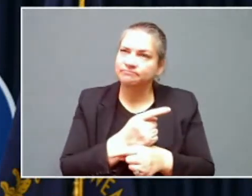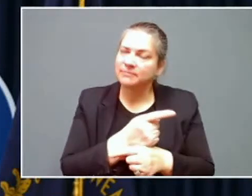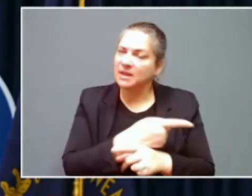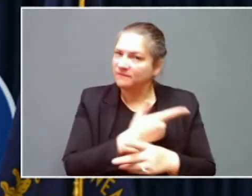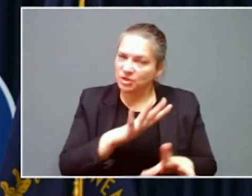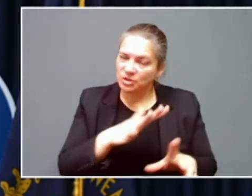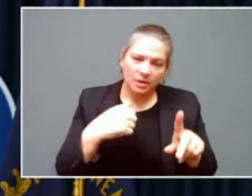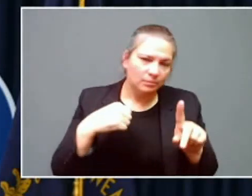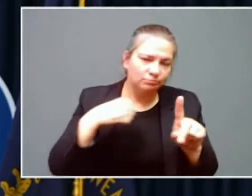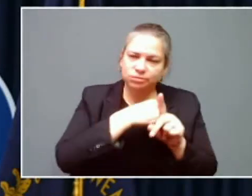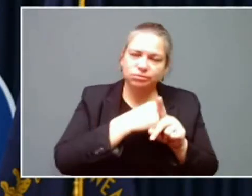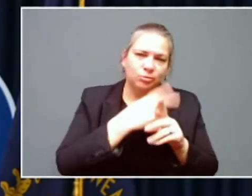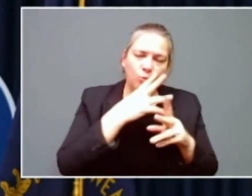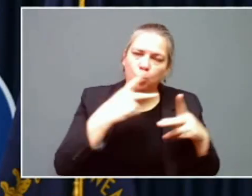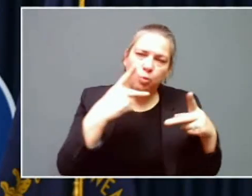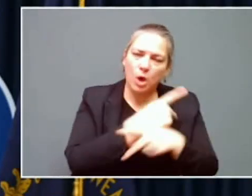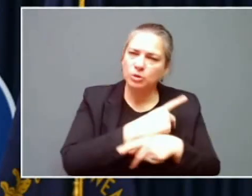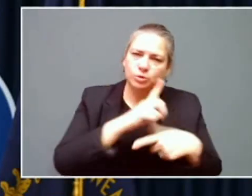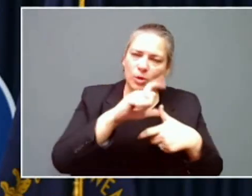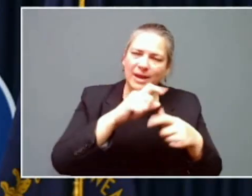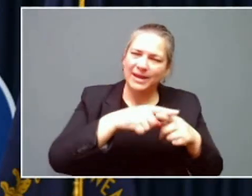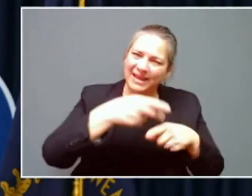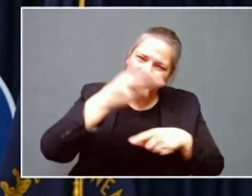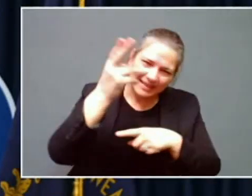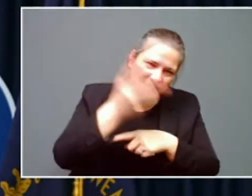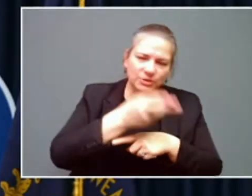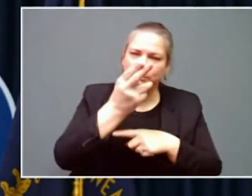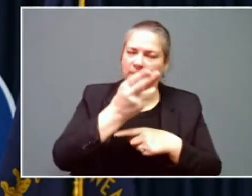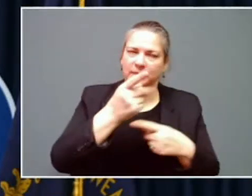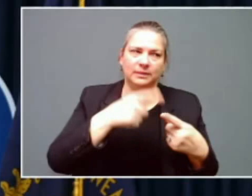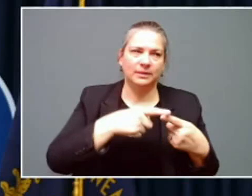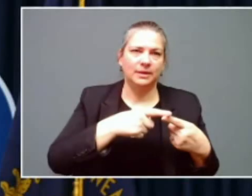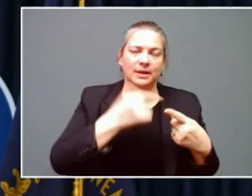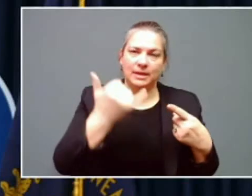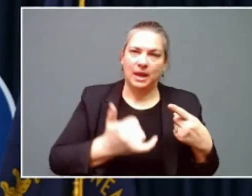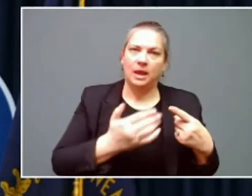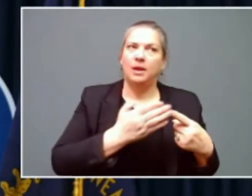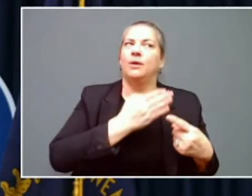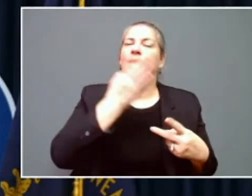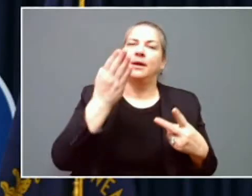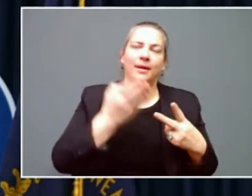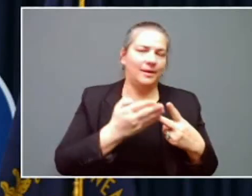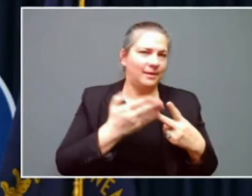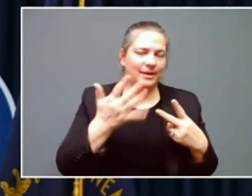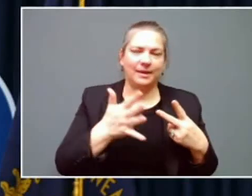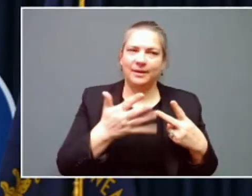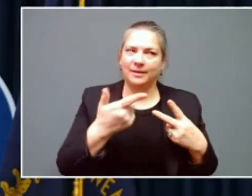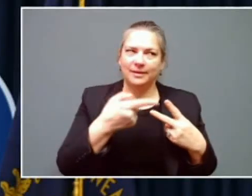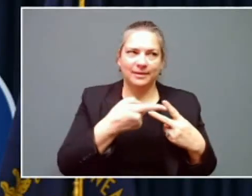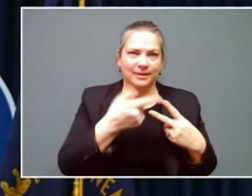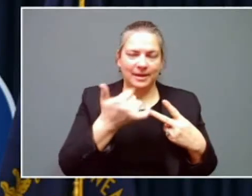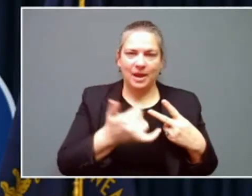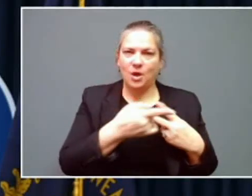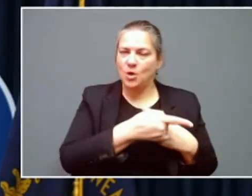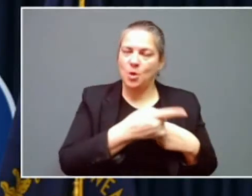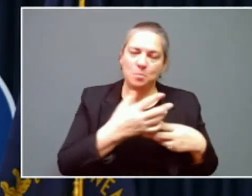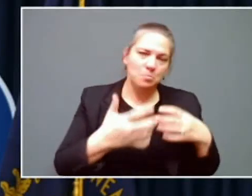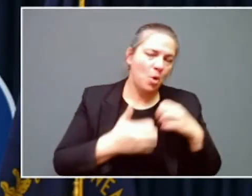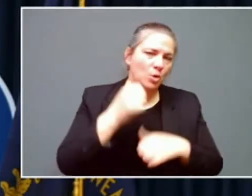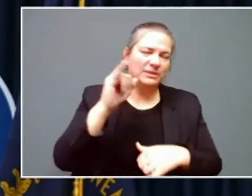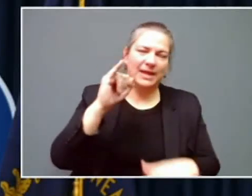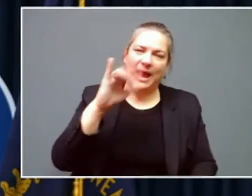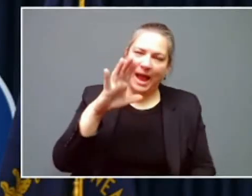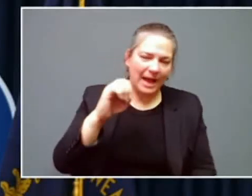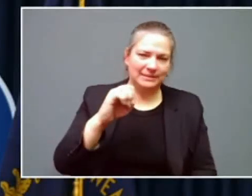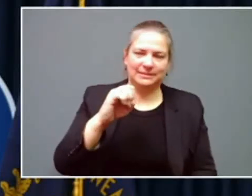worst tornadoes in our history by far, and they're going to be right in the brunt of the most ice that we've